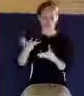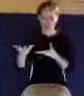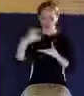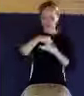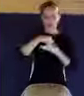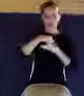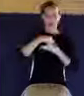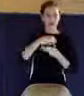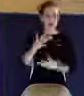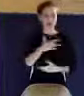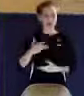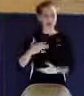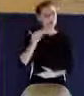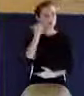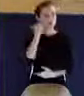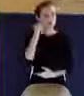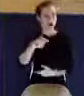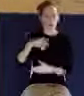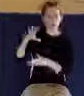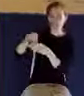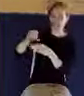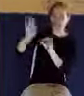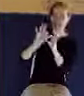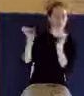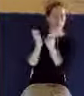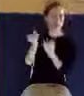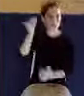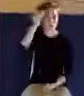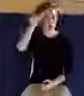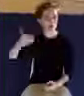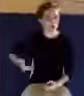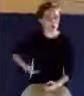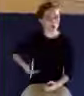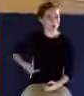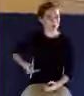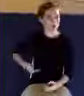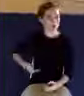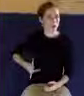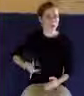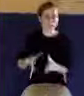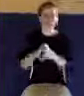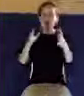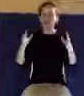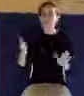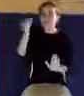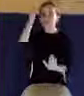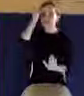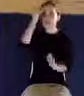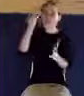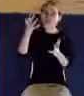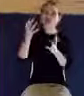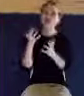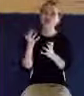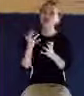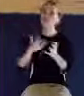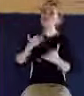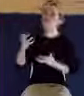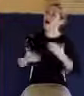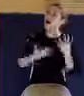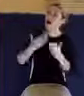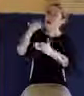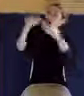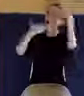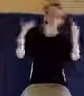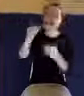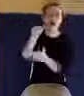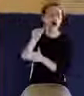have been adopted into the family of God. So much so that there's something inside of you that wants to cry out what? Heavenly Father.